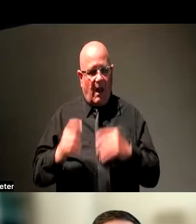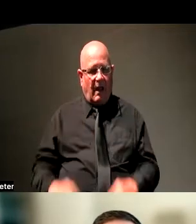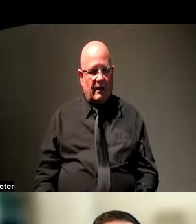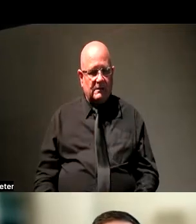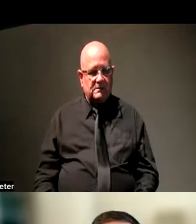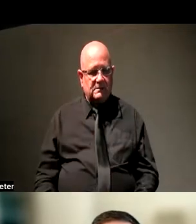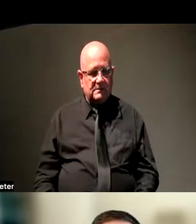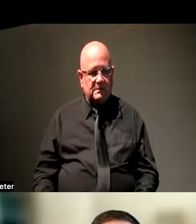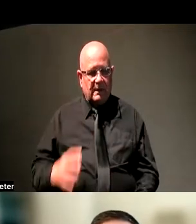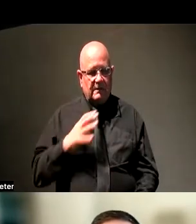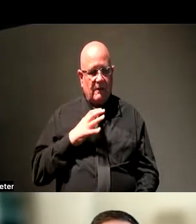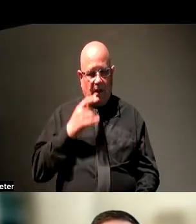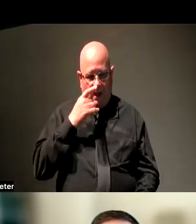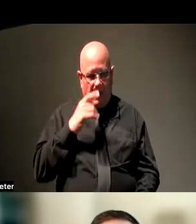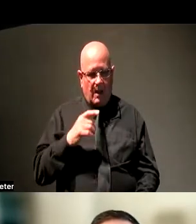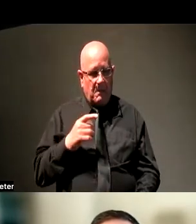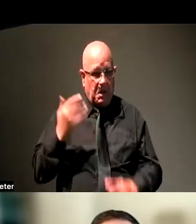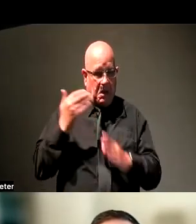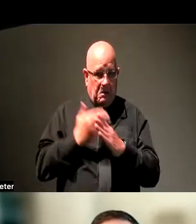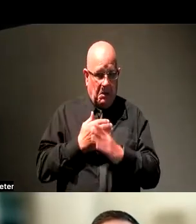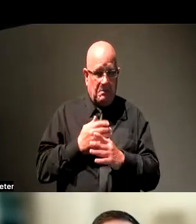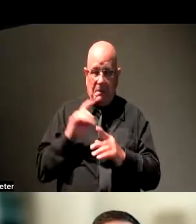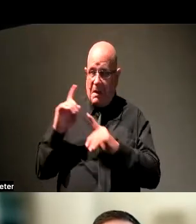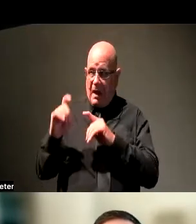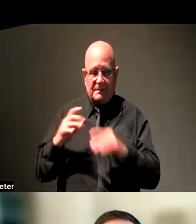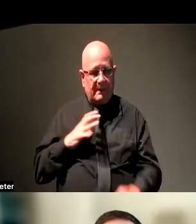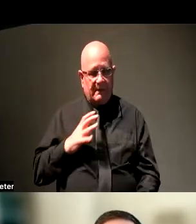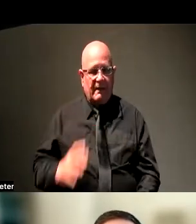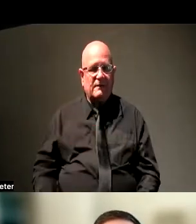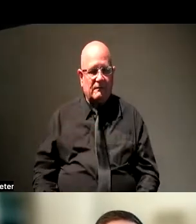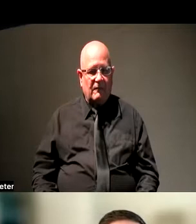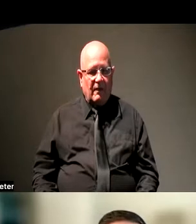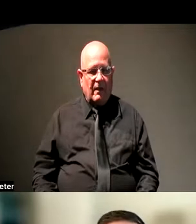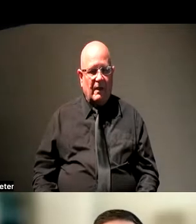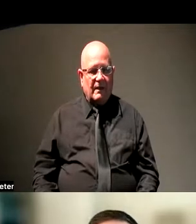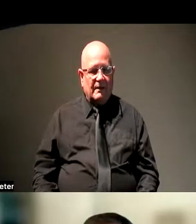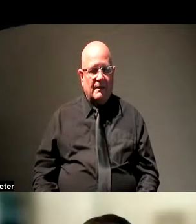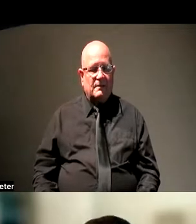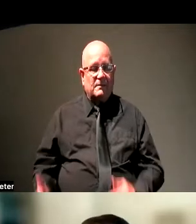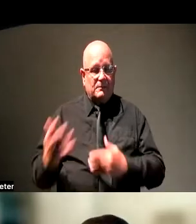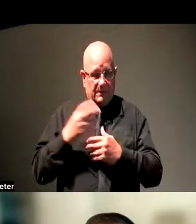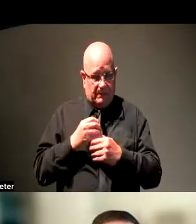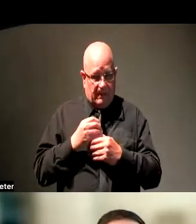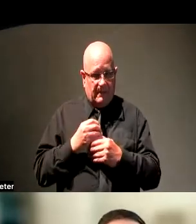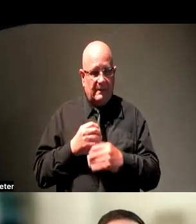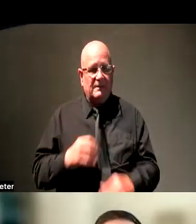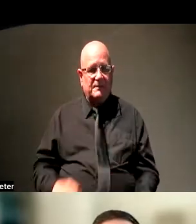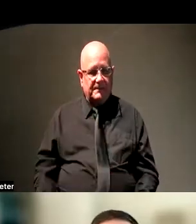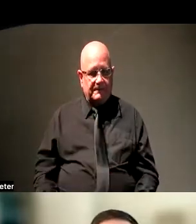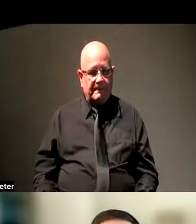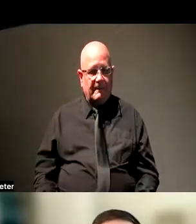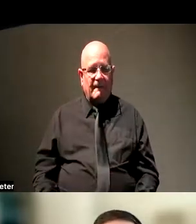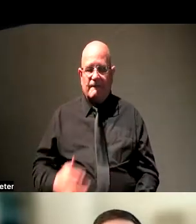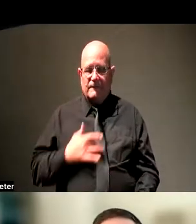well, but I don't mind being interrupted to field questions. And again, if you are participating as I am on Zoom, then feel